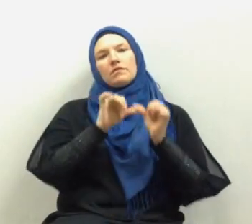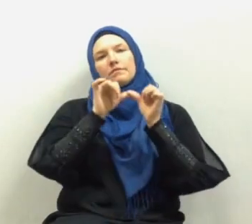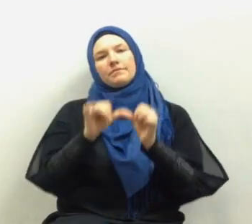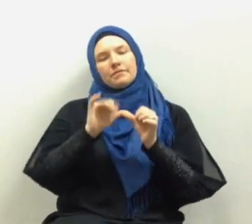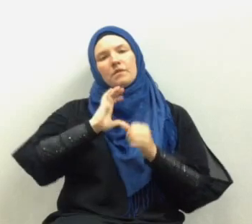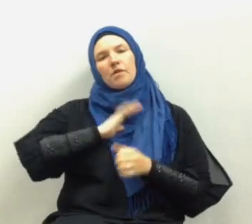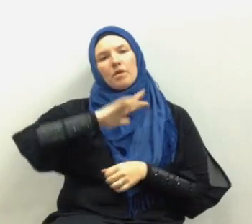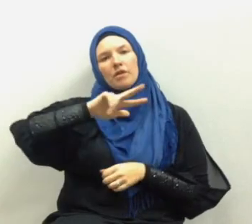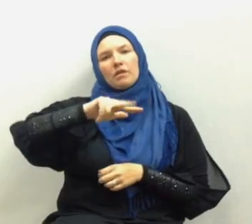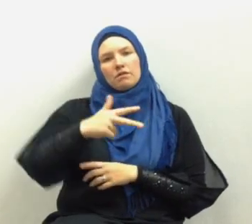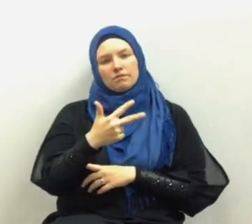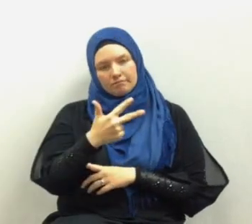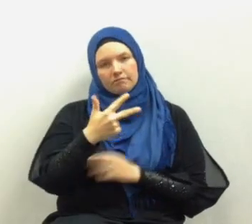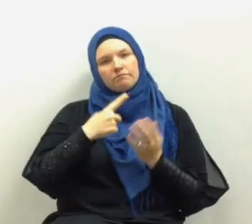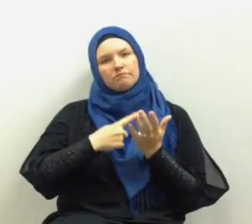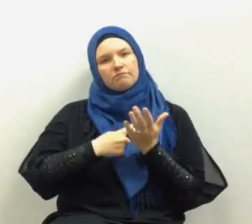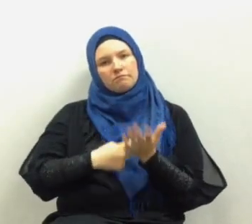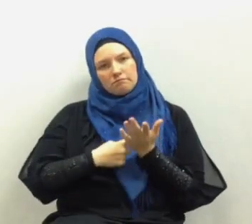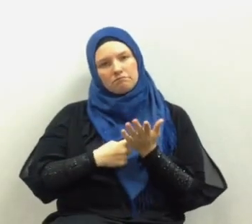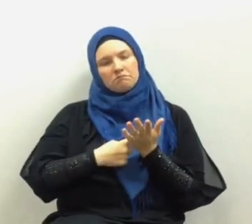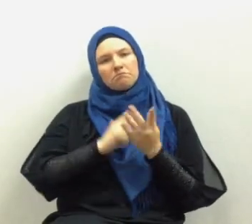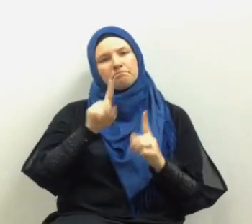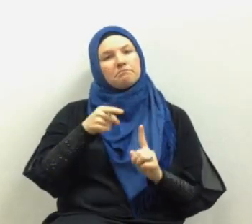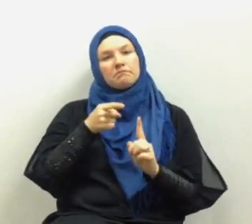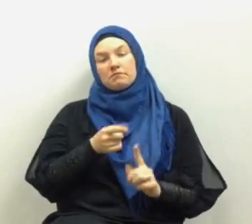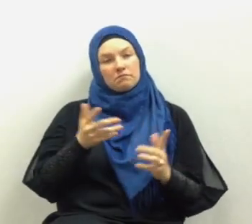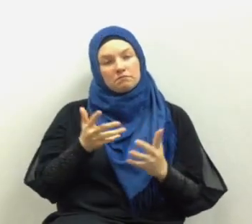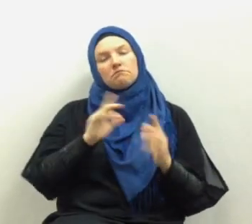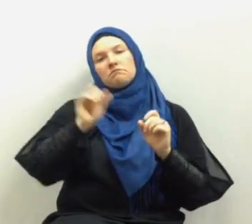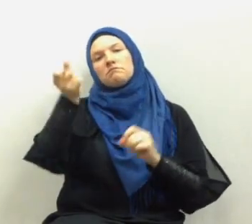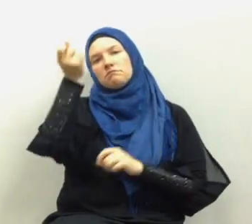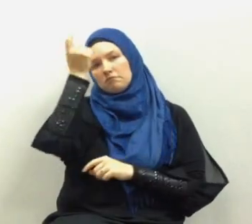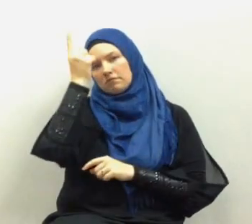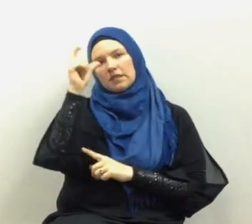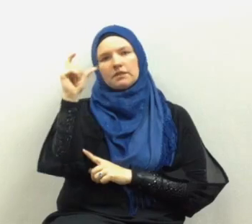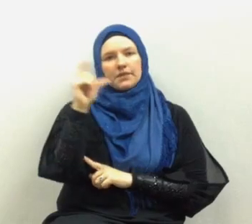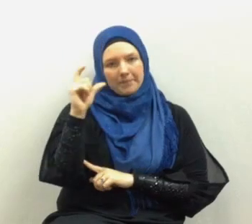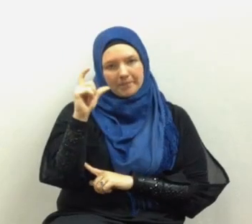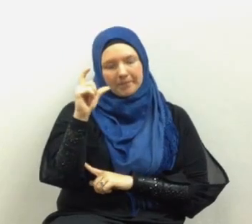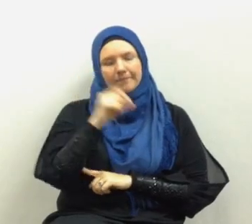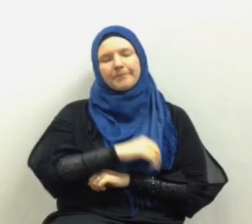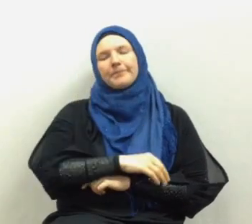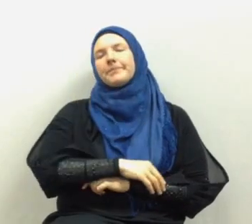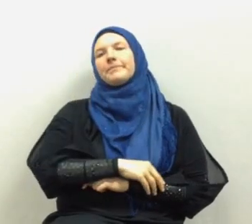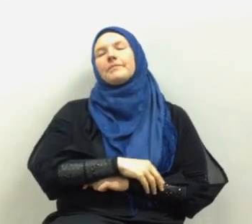continuing our third discussion about understanding Islam